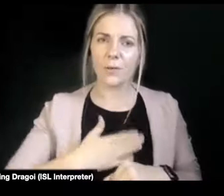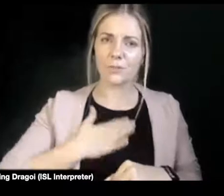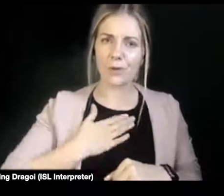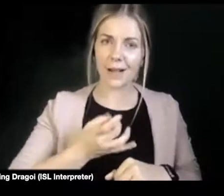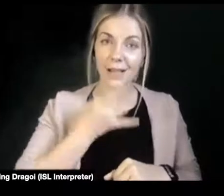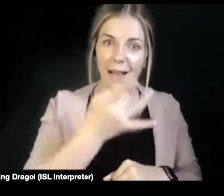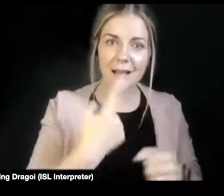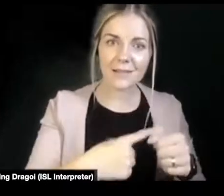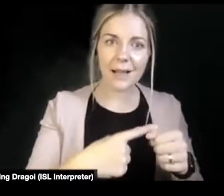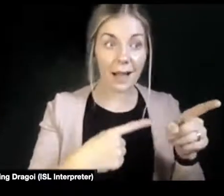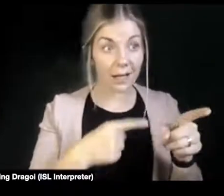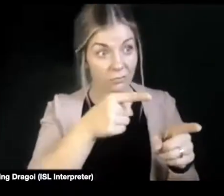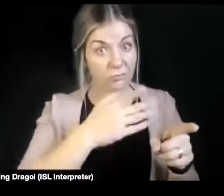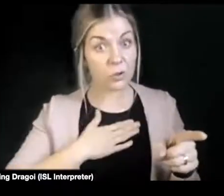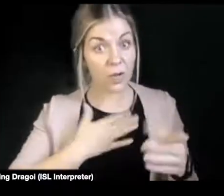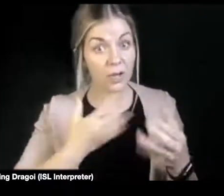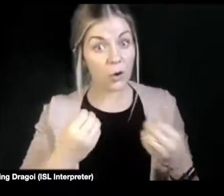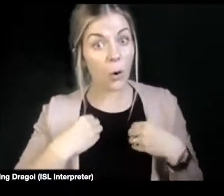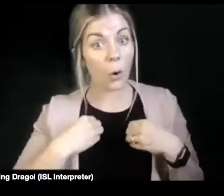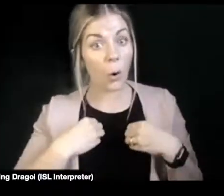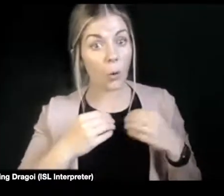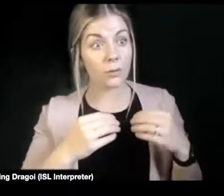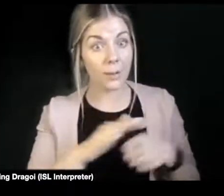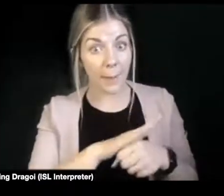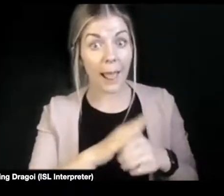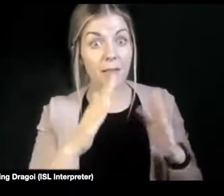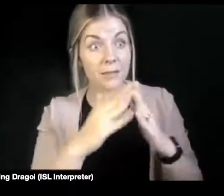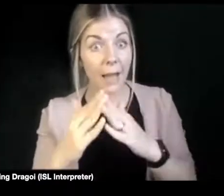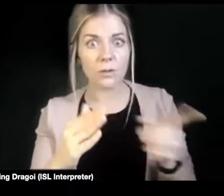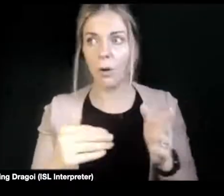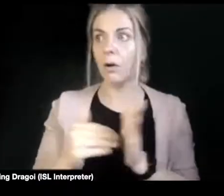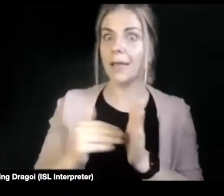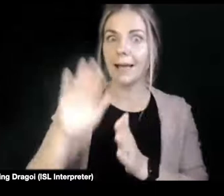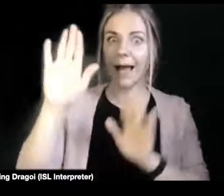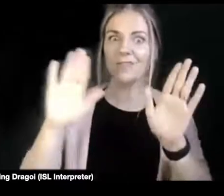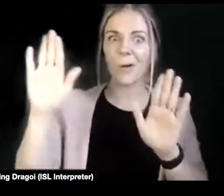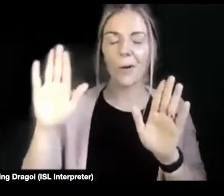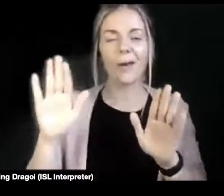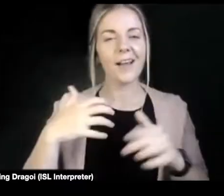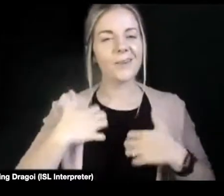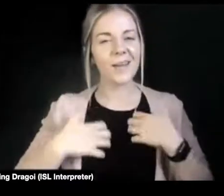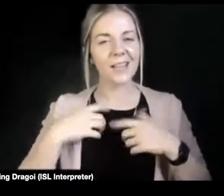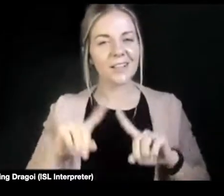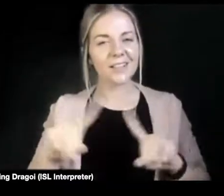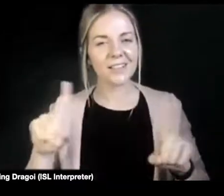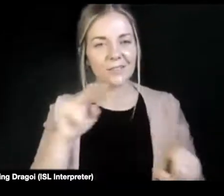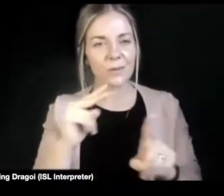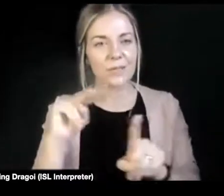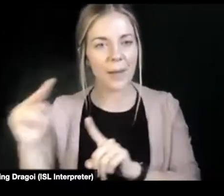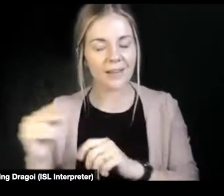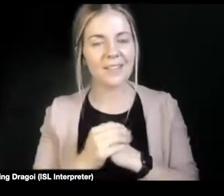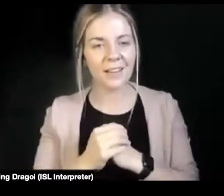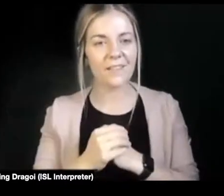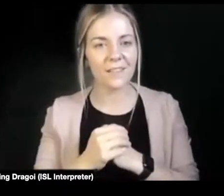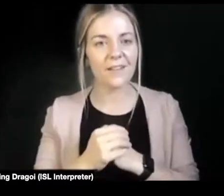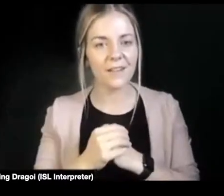would you like to get your own place? And all the hands ended up, yes, you would like to get your own place. So in terms of disabled